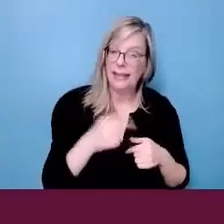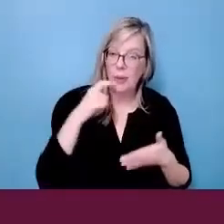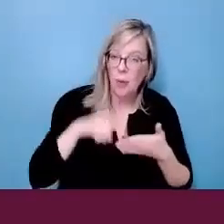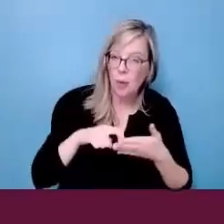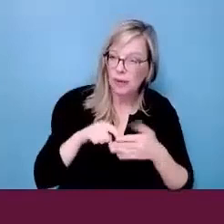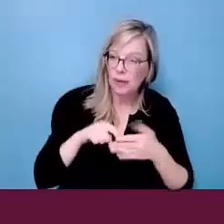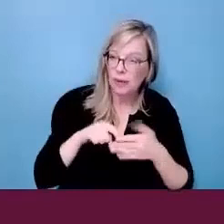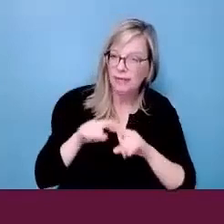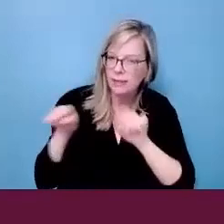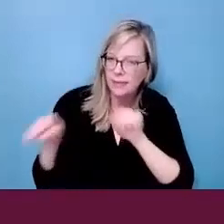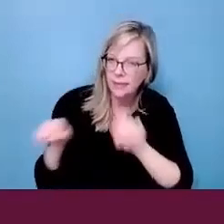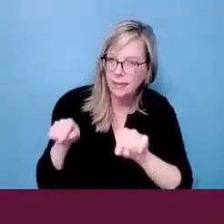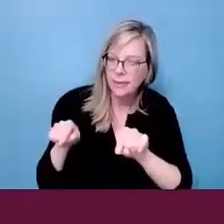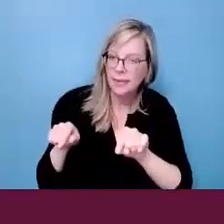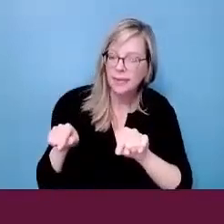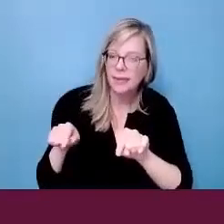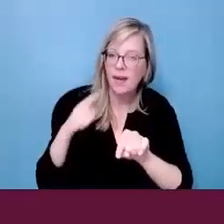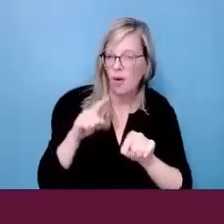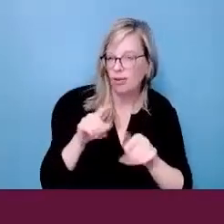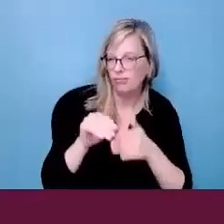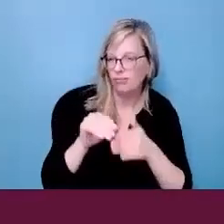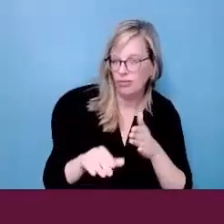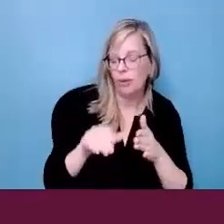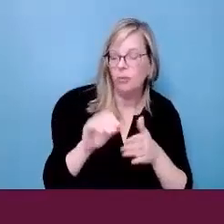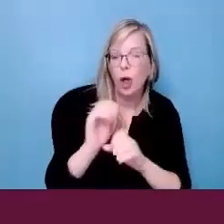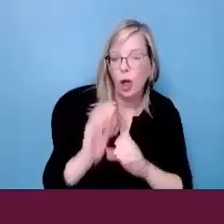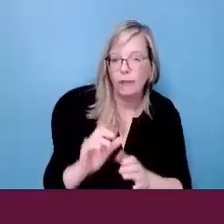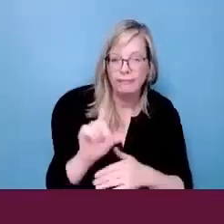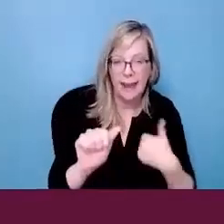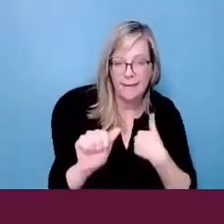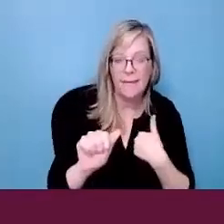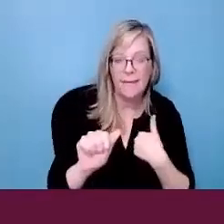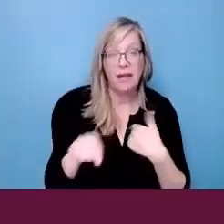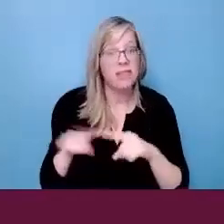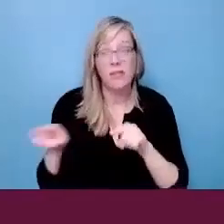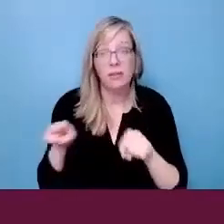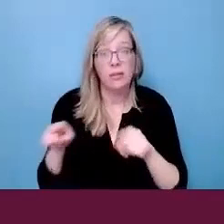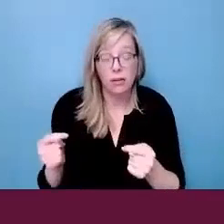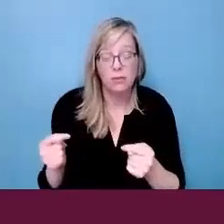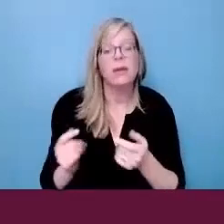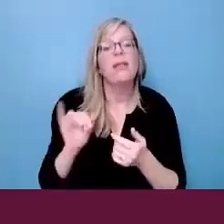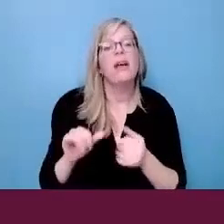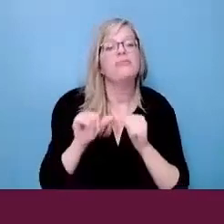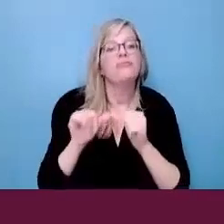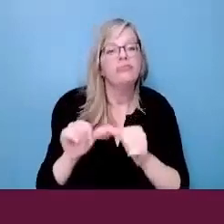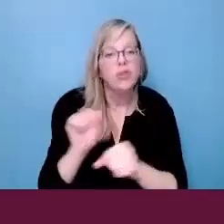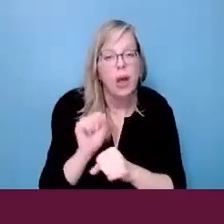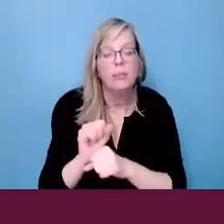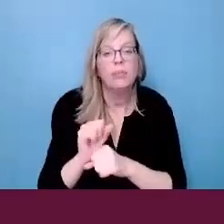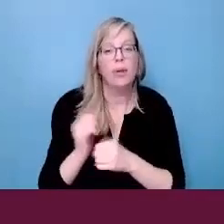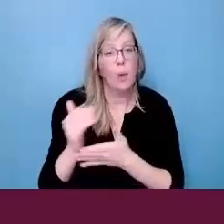employment disparities for people with disabilities occur in job retention,